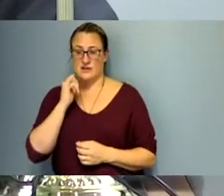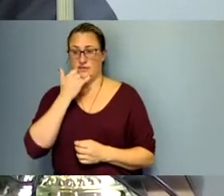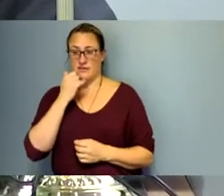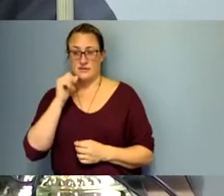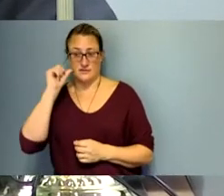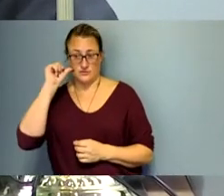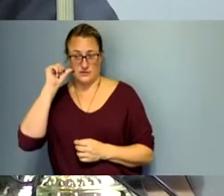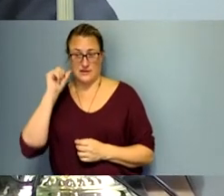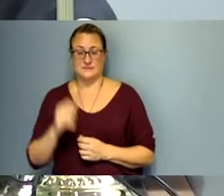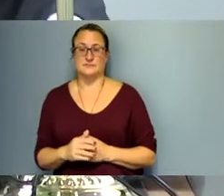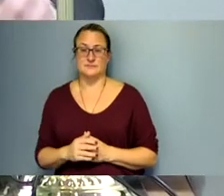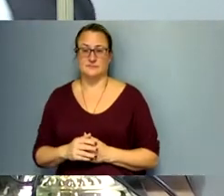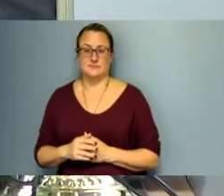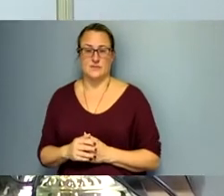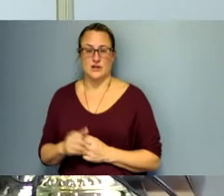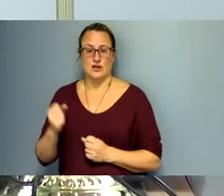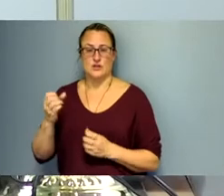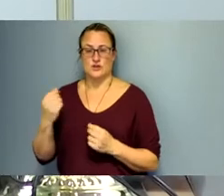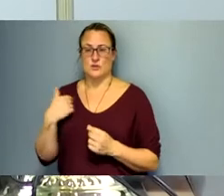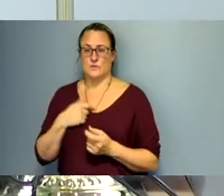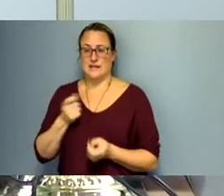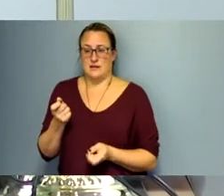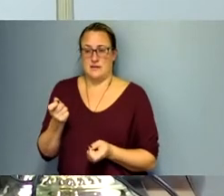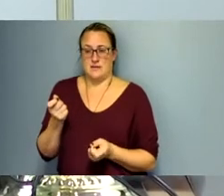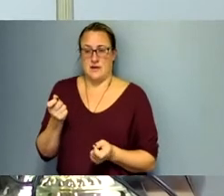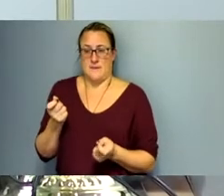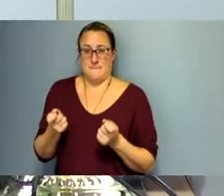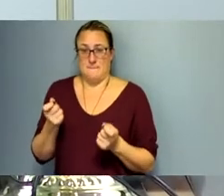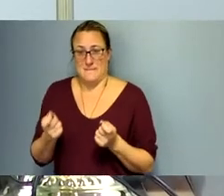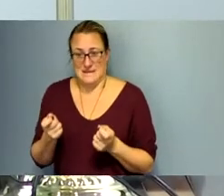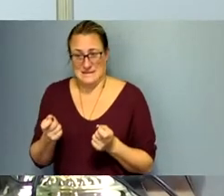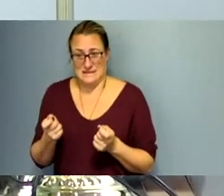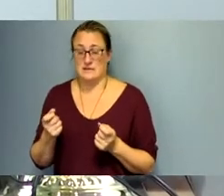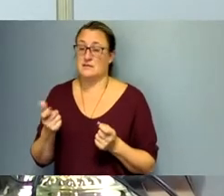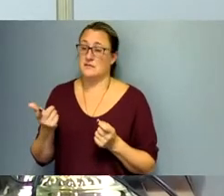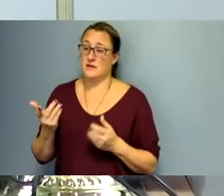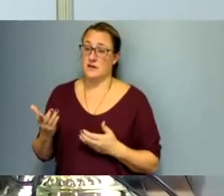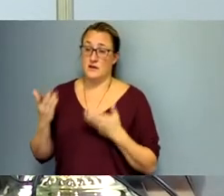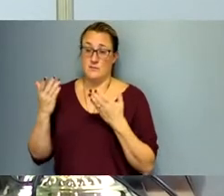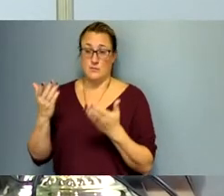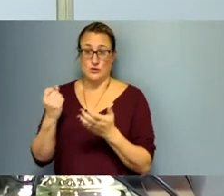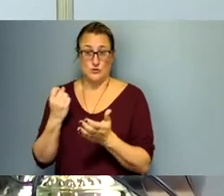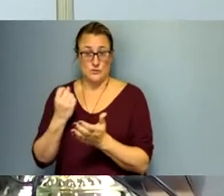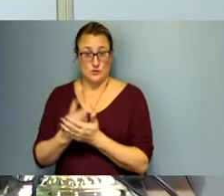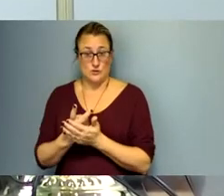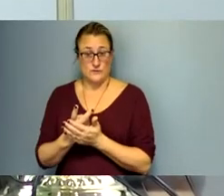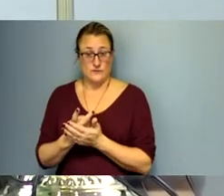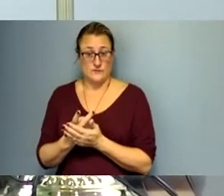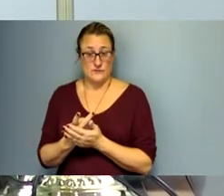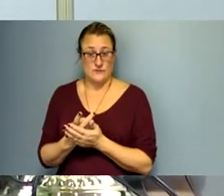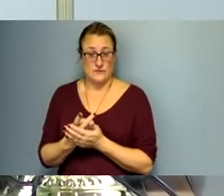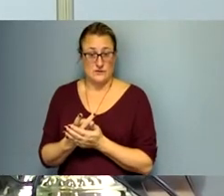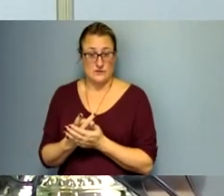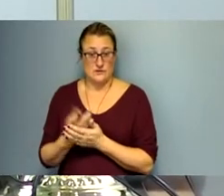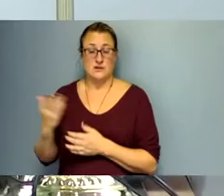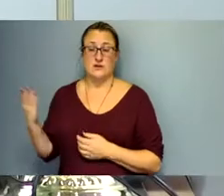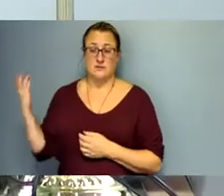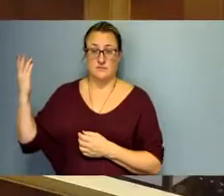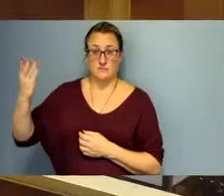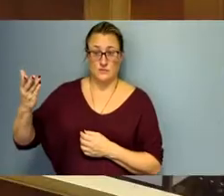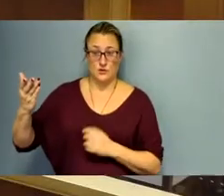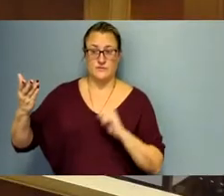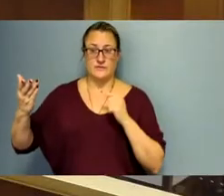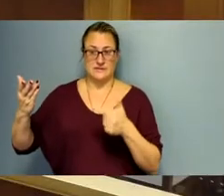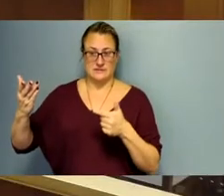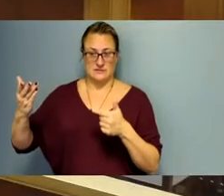With that amended kind of list, is there a motion to approve the personnel actions? So moved. Second.